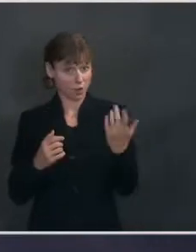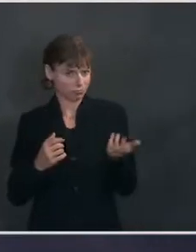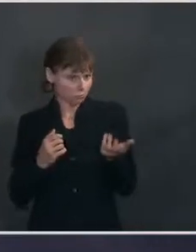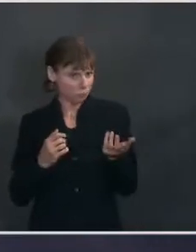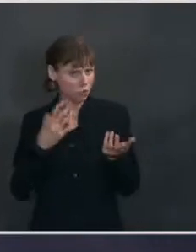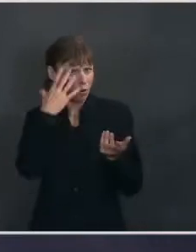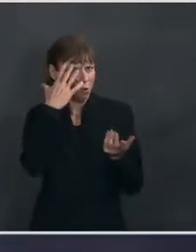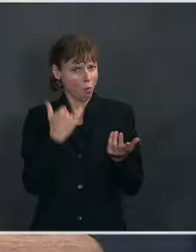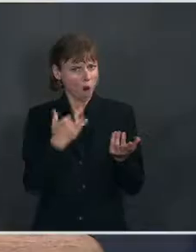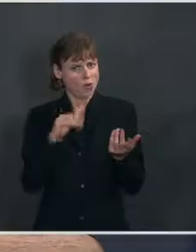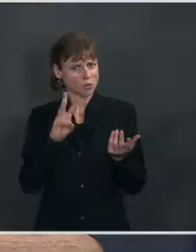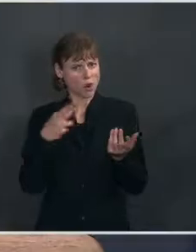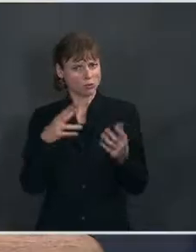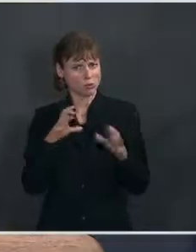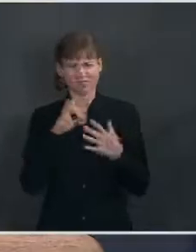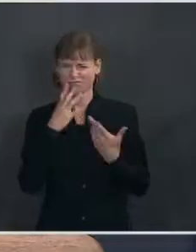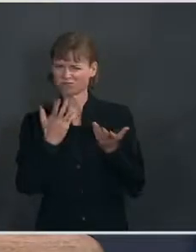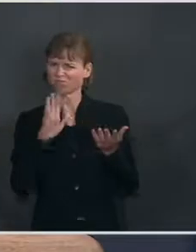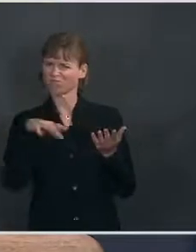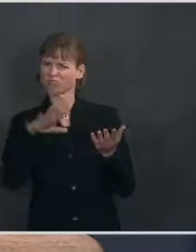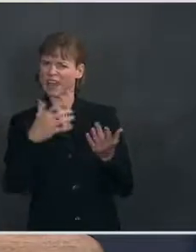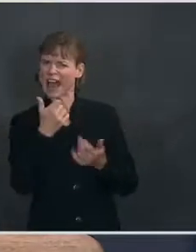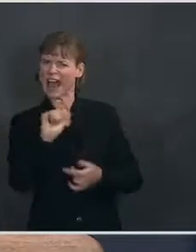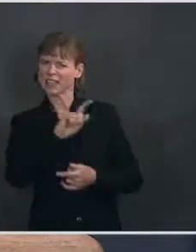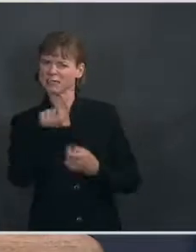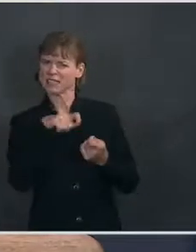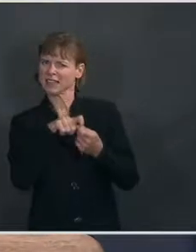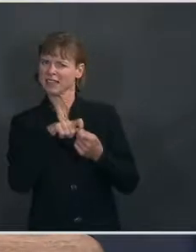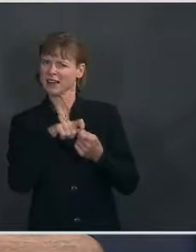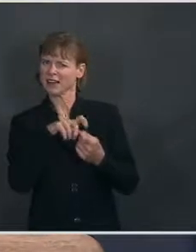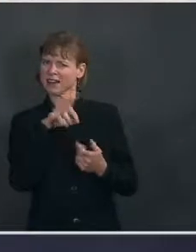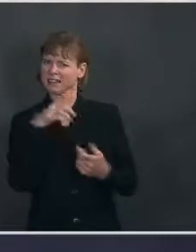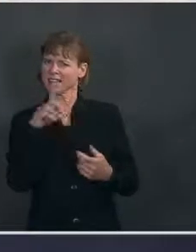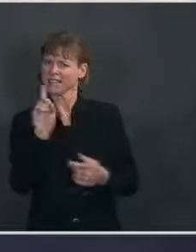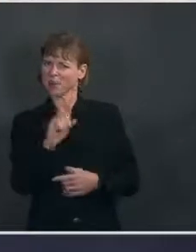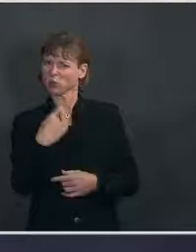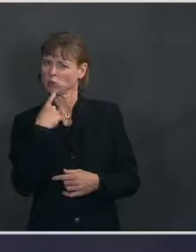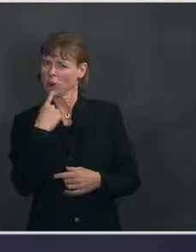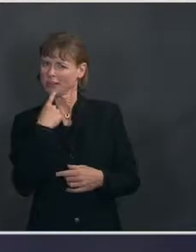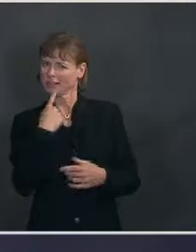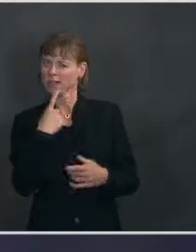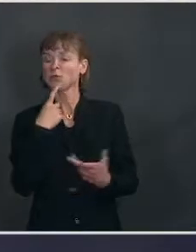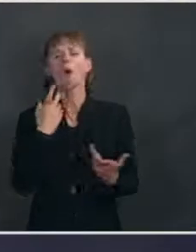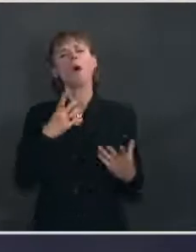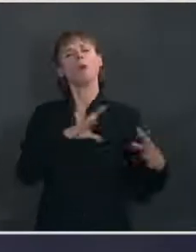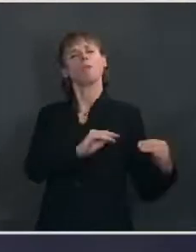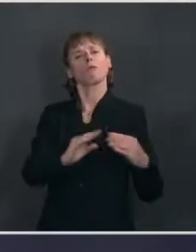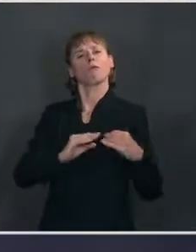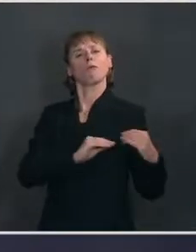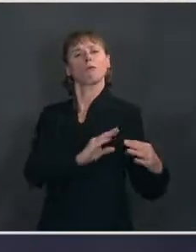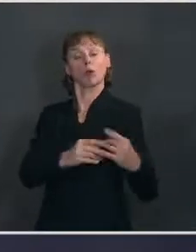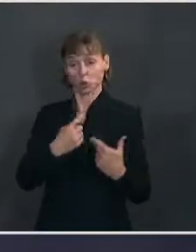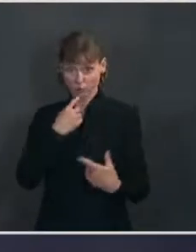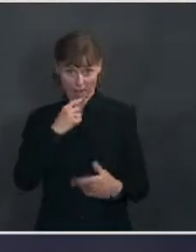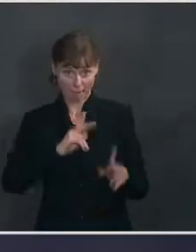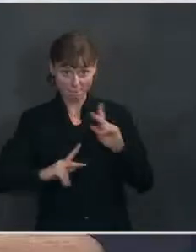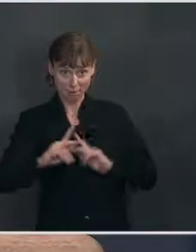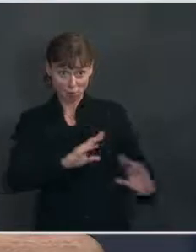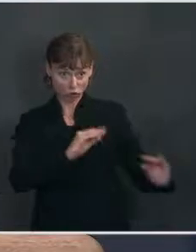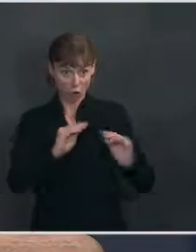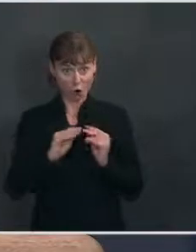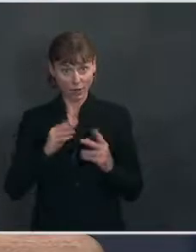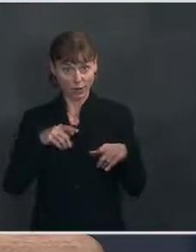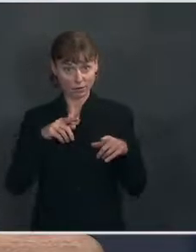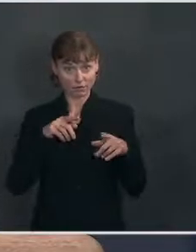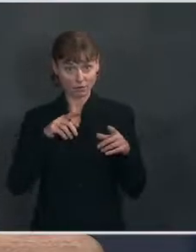is the White House doing it? Ms. Who, are there any specific Democrats you want to call up? The No, but it's been talked about. There's concern that, Just people talking about it in hallways? The Press.